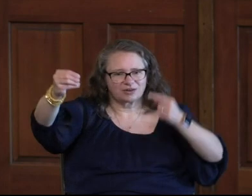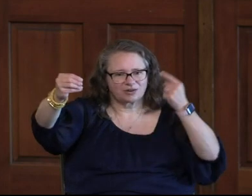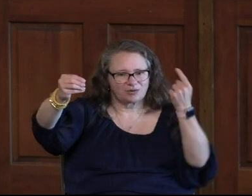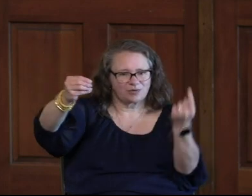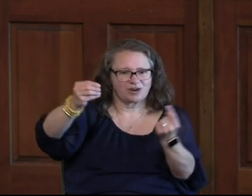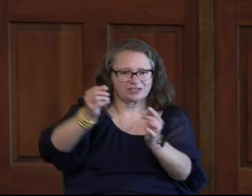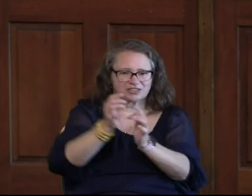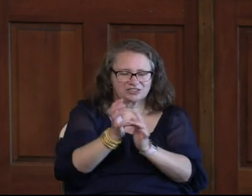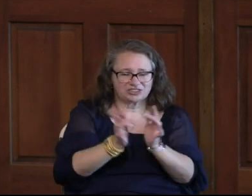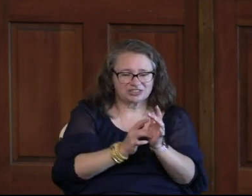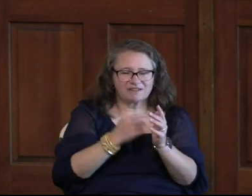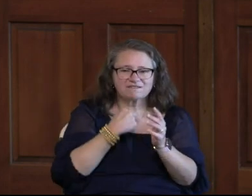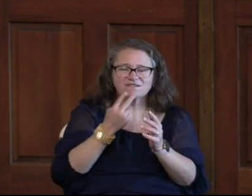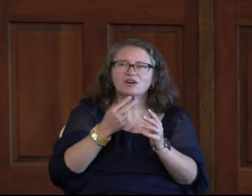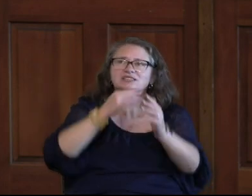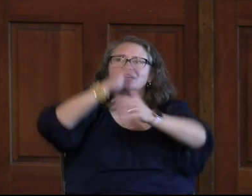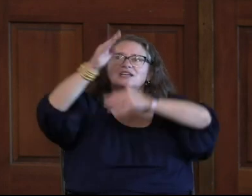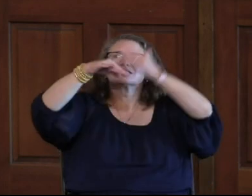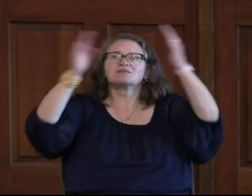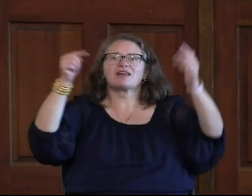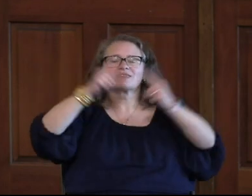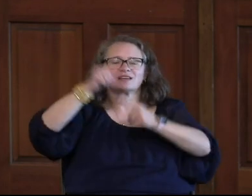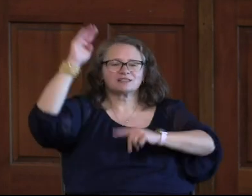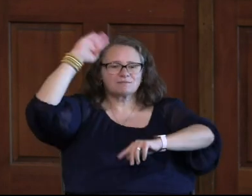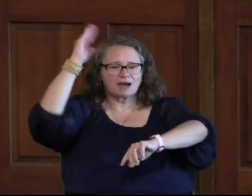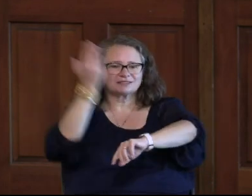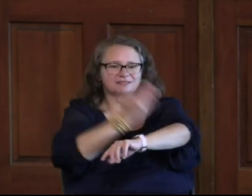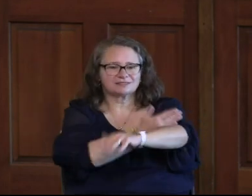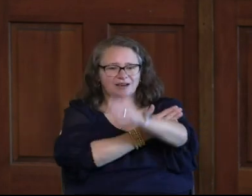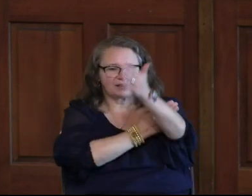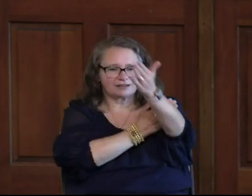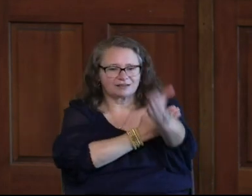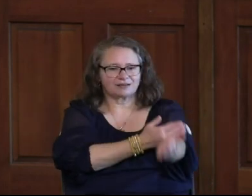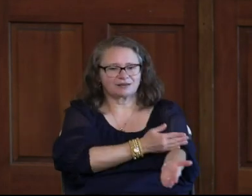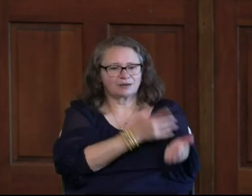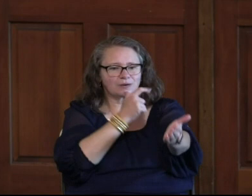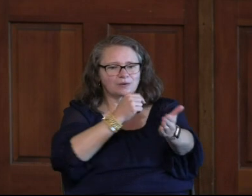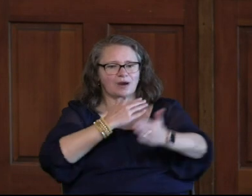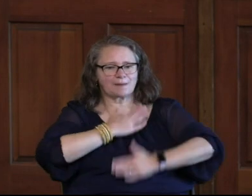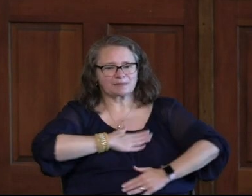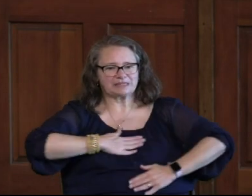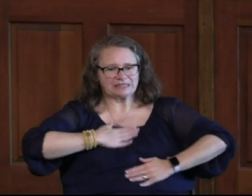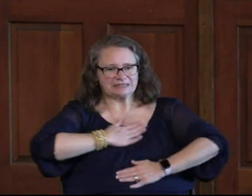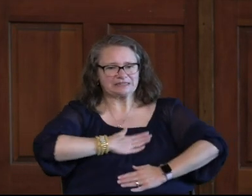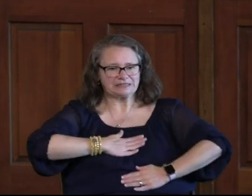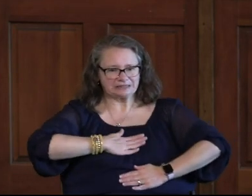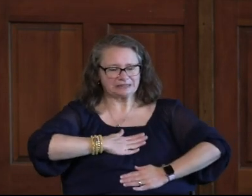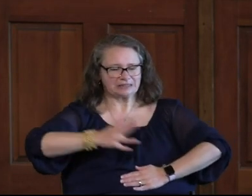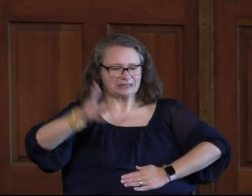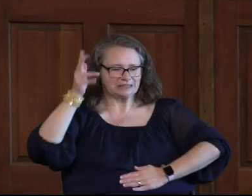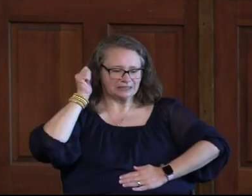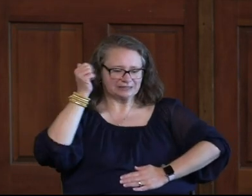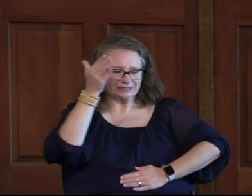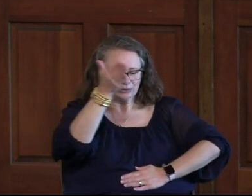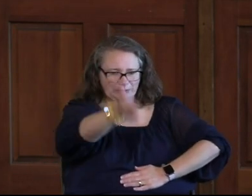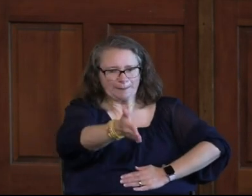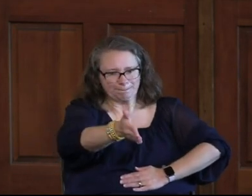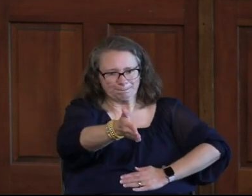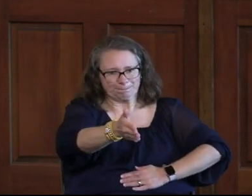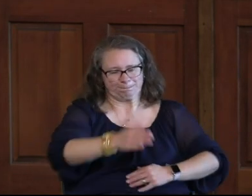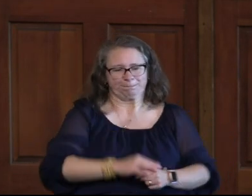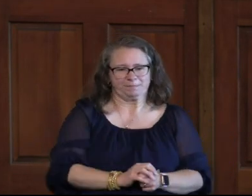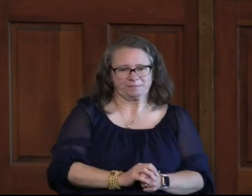Is Only Jesus A Voice Comes From Heaven This Is My Beloved Son And Whom I Am Well Pleased Listen To Him